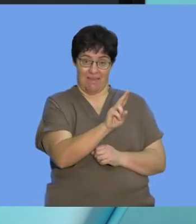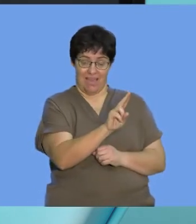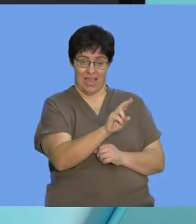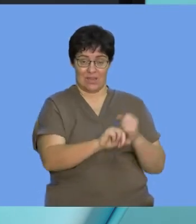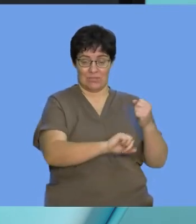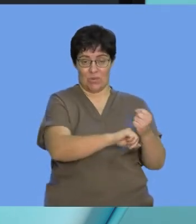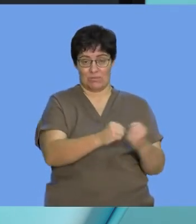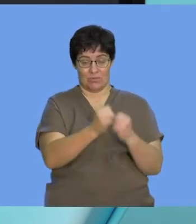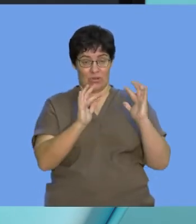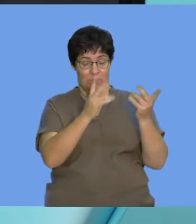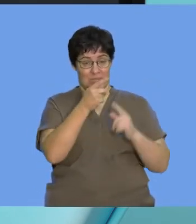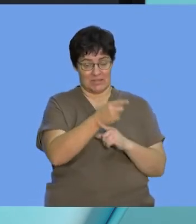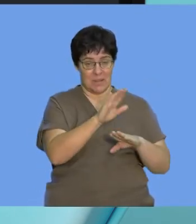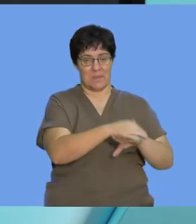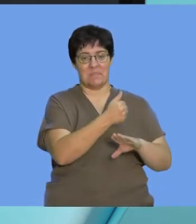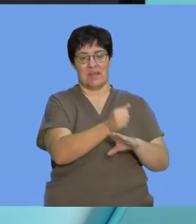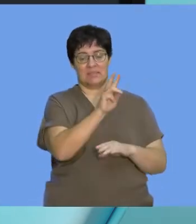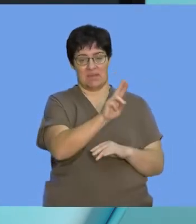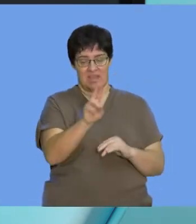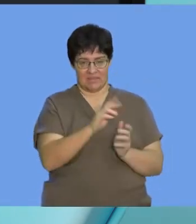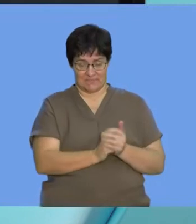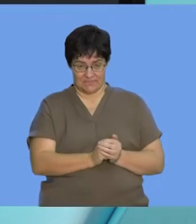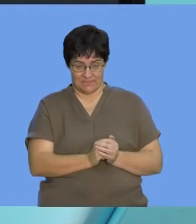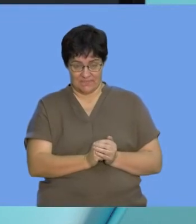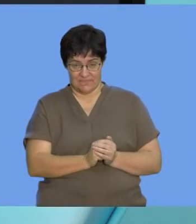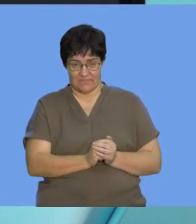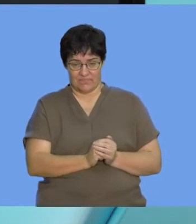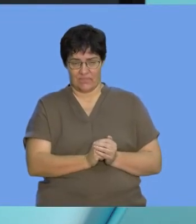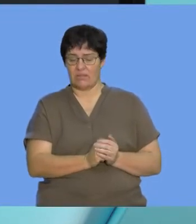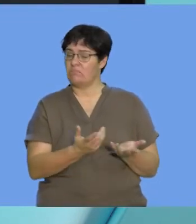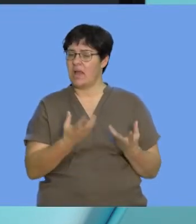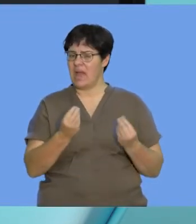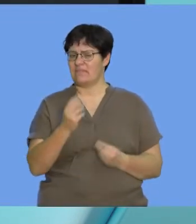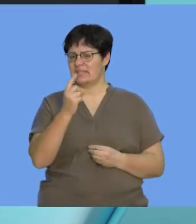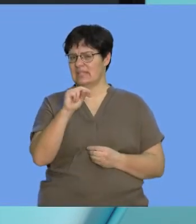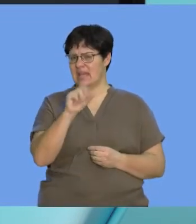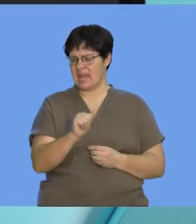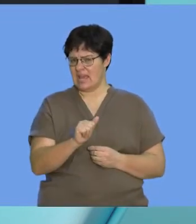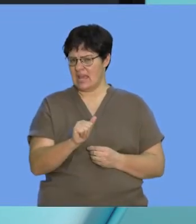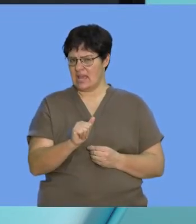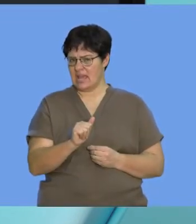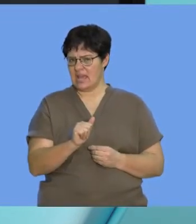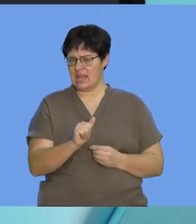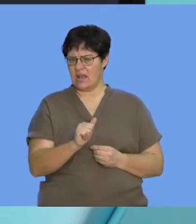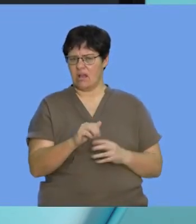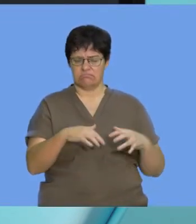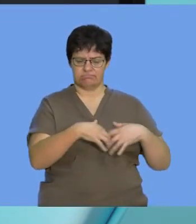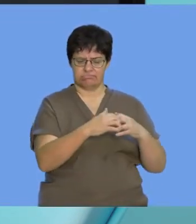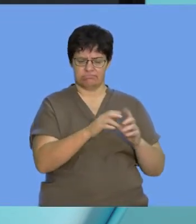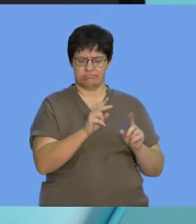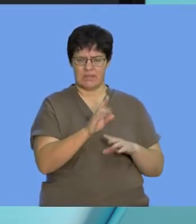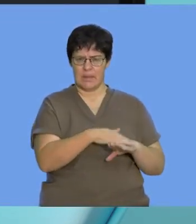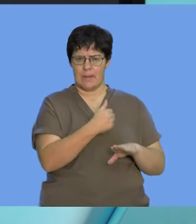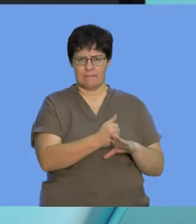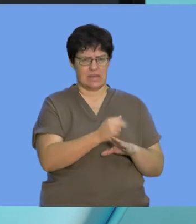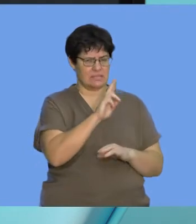let's try and link the rationale for solving the sign. So, if we've got DNA that's made up of complementary base pairs, and